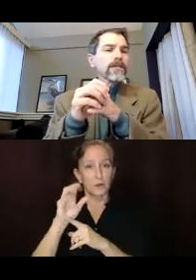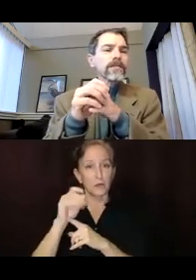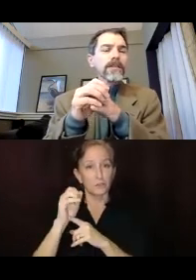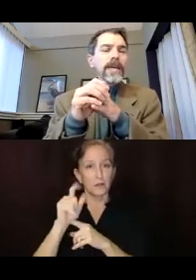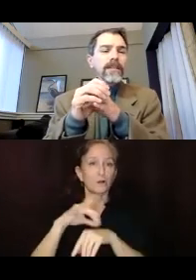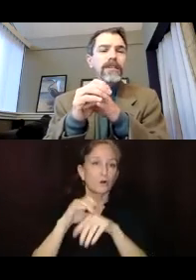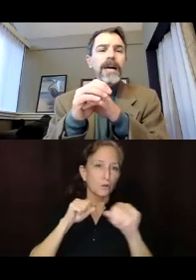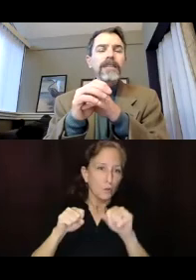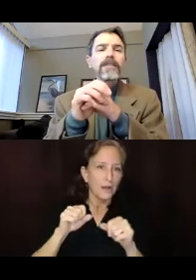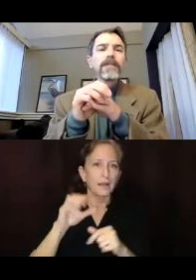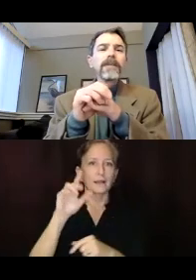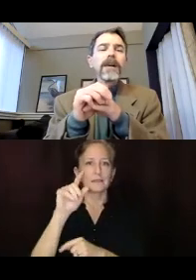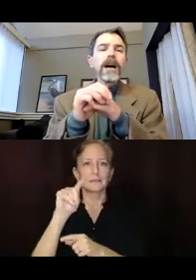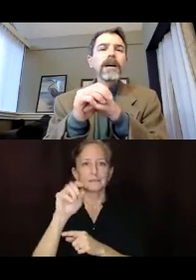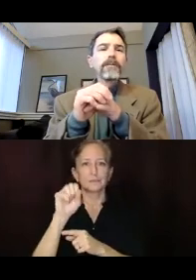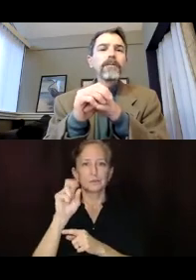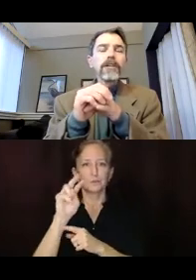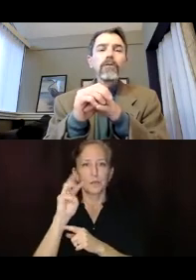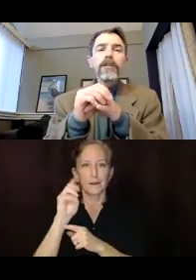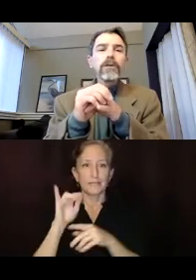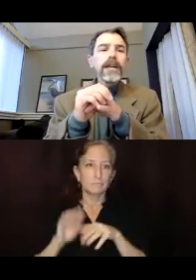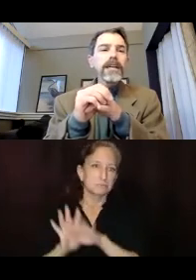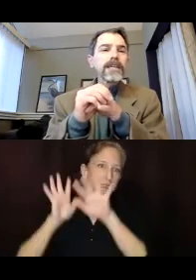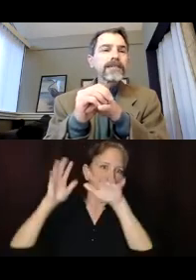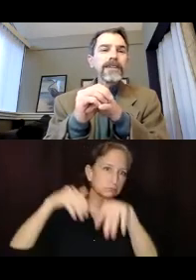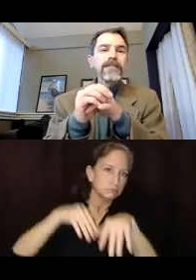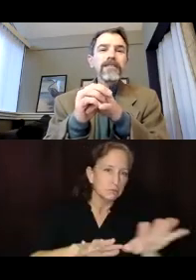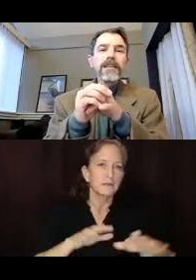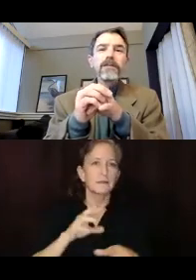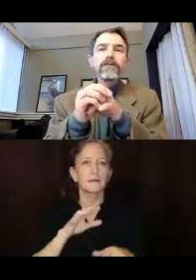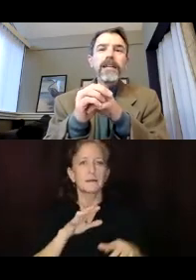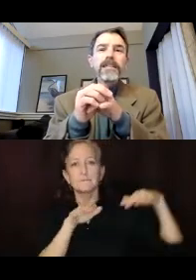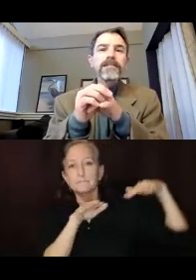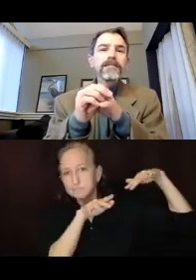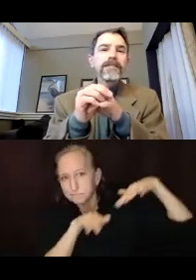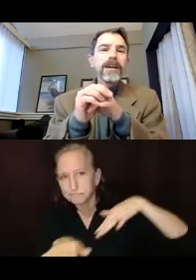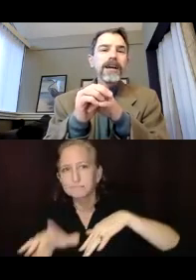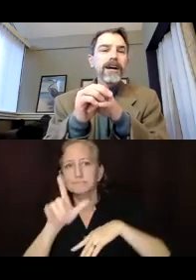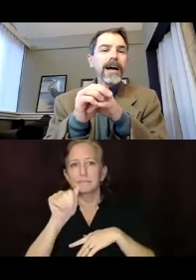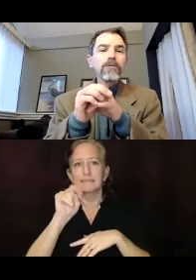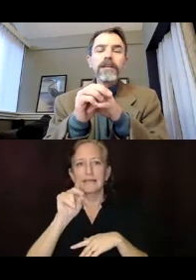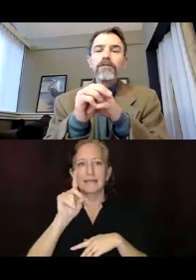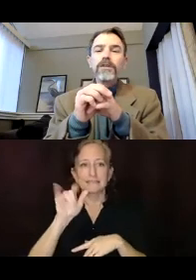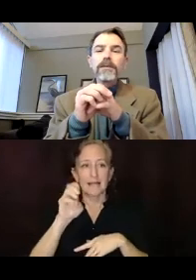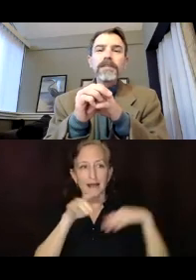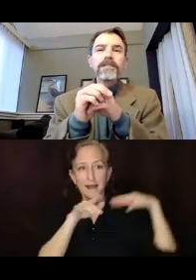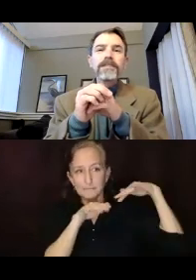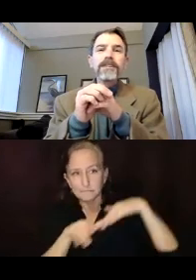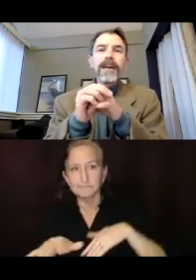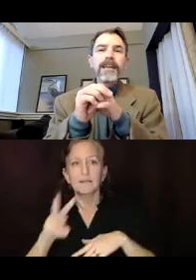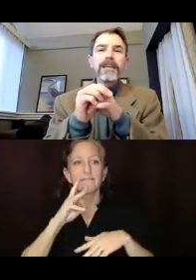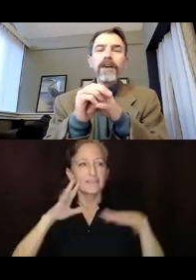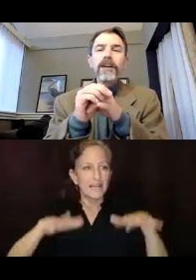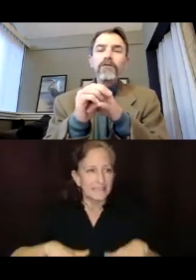tsunamis, landslides, um, you know, weather-related. It's, it's going to be flooding, uh, high wind, extreme heat.